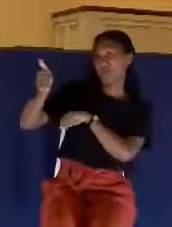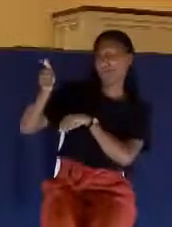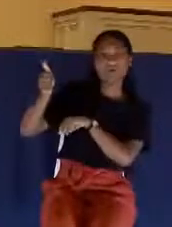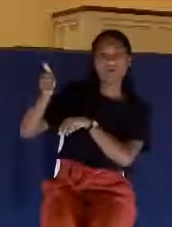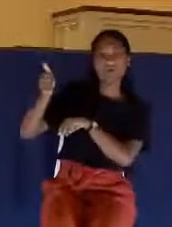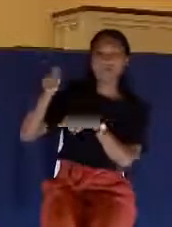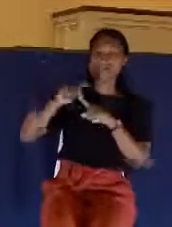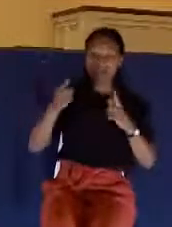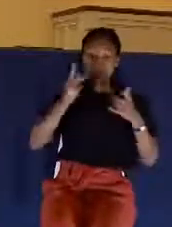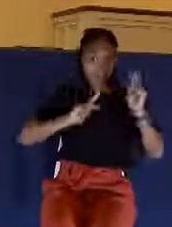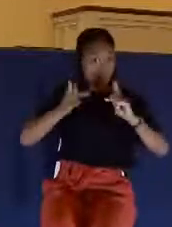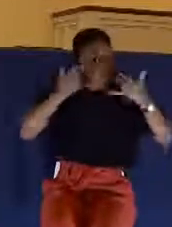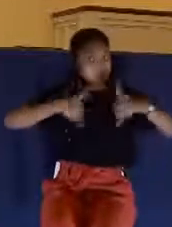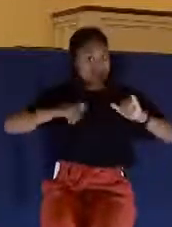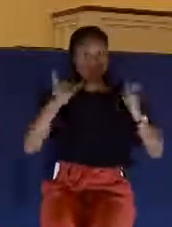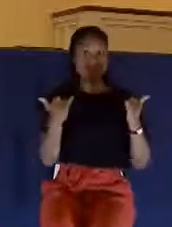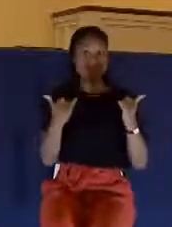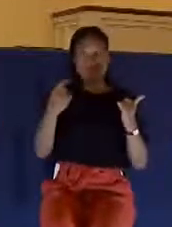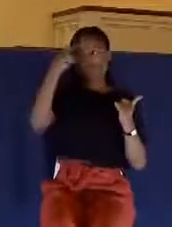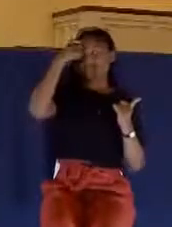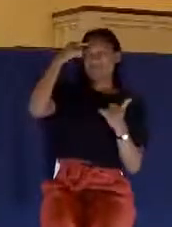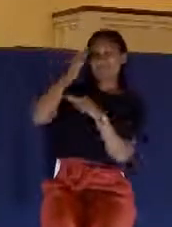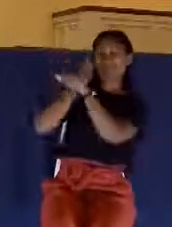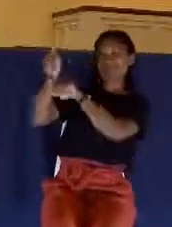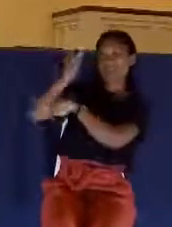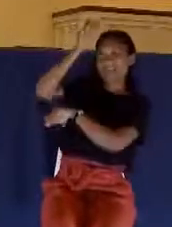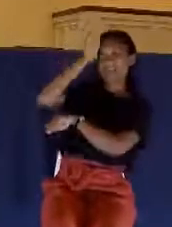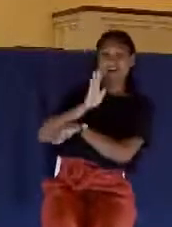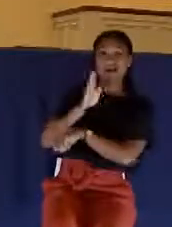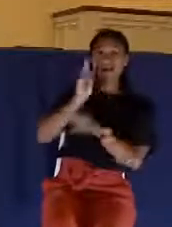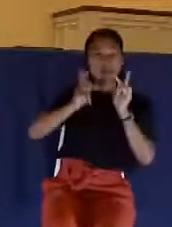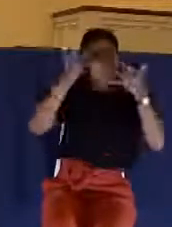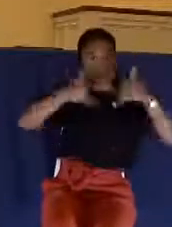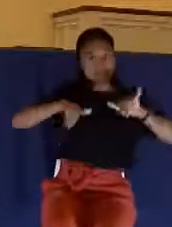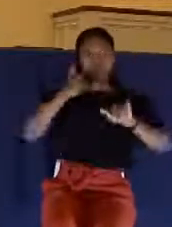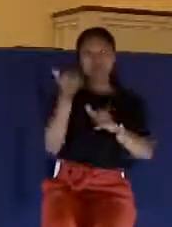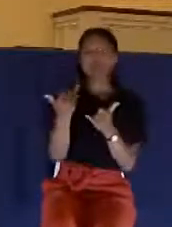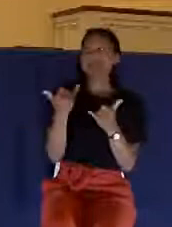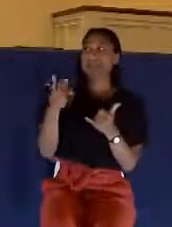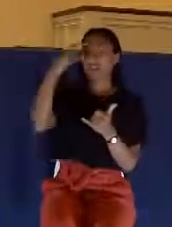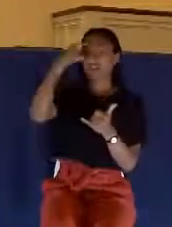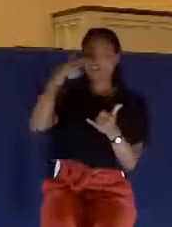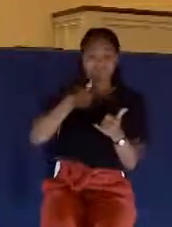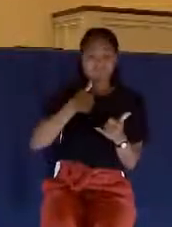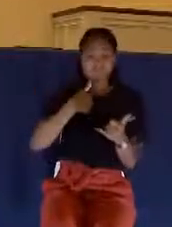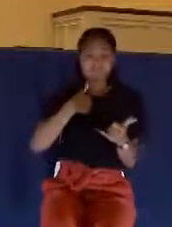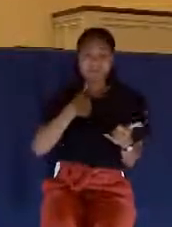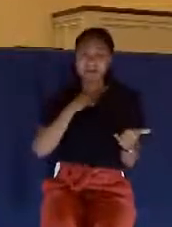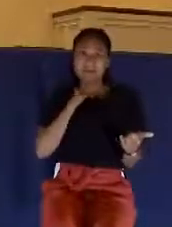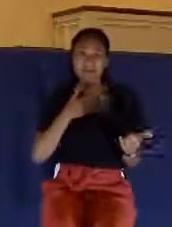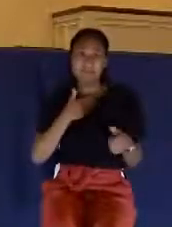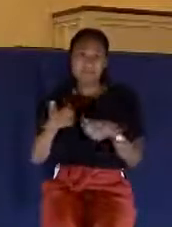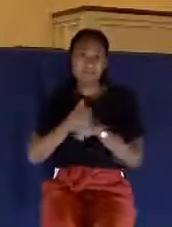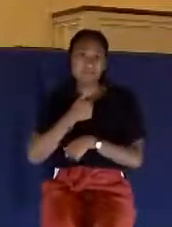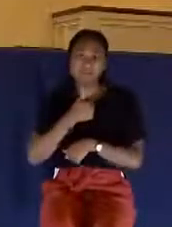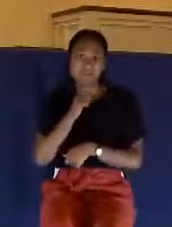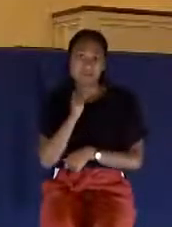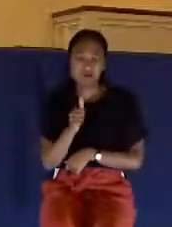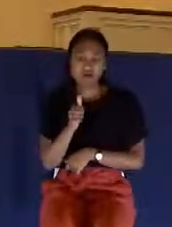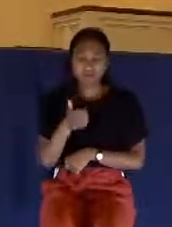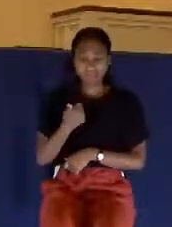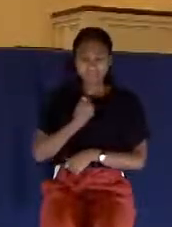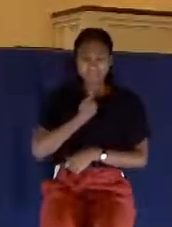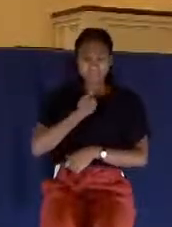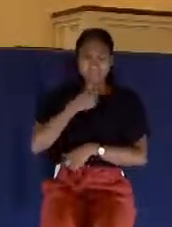even in our day today. People still have this mentality that it's not my fault. I'm a